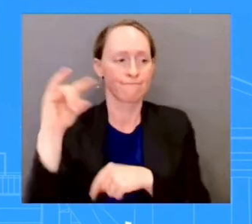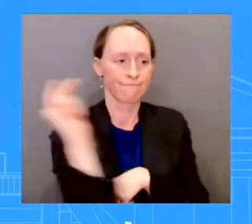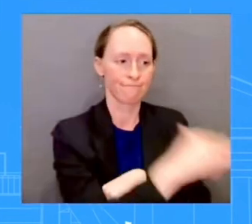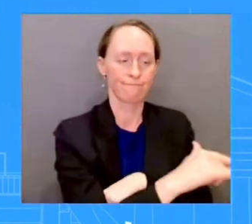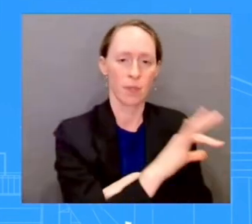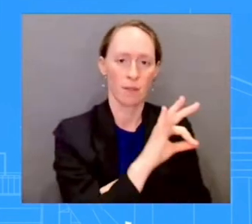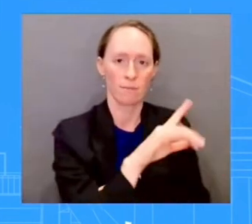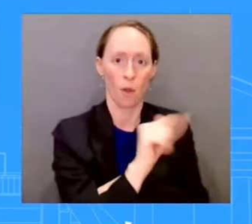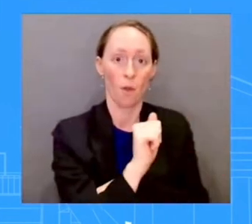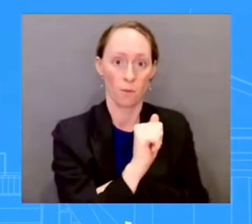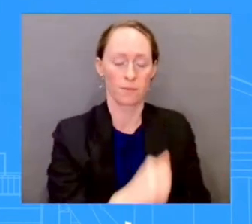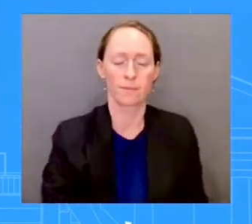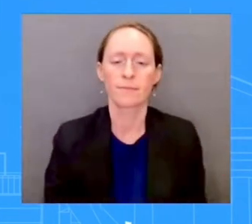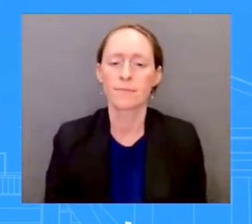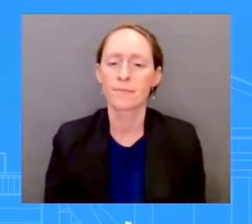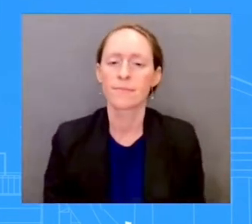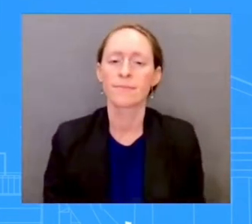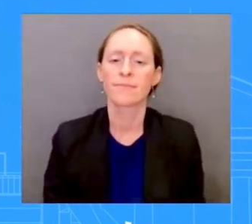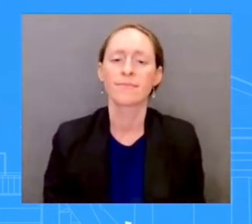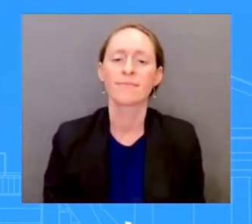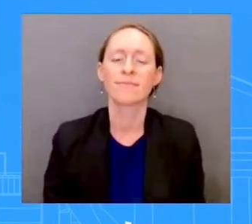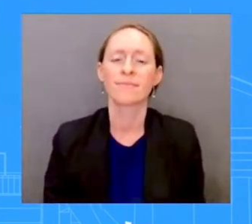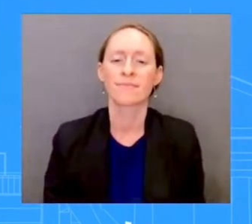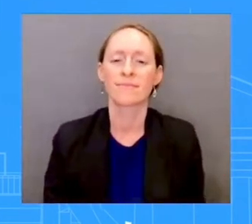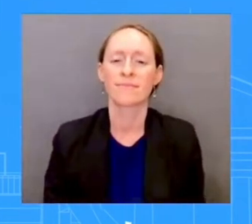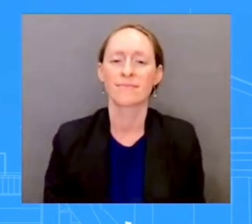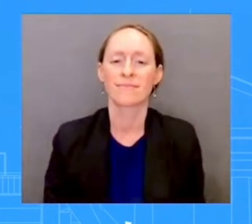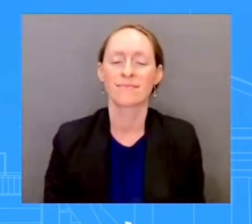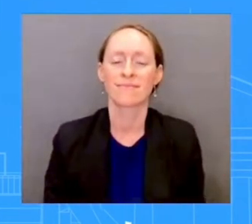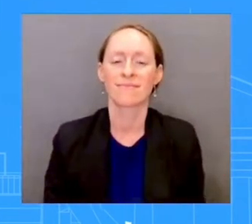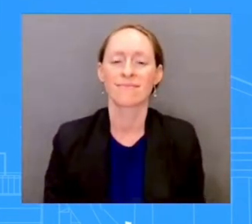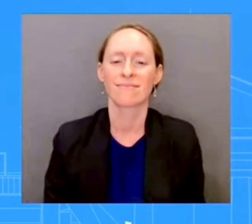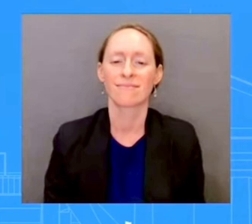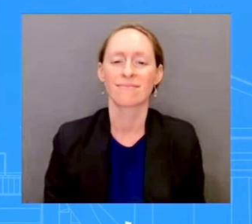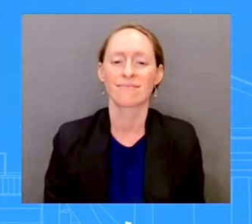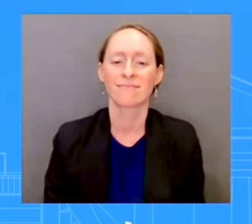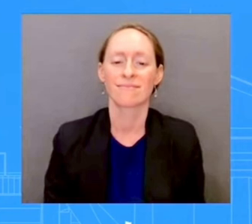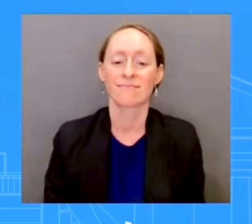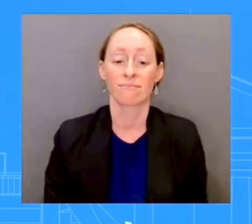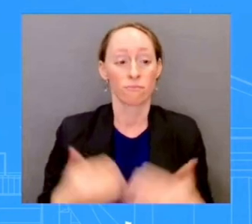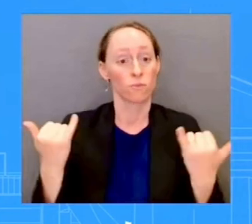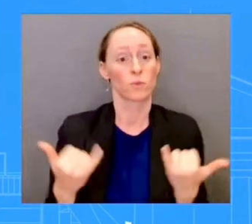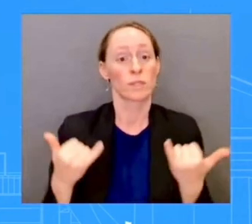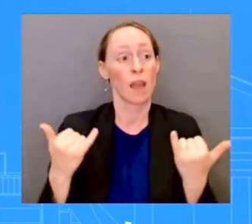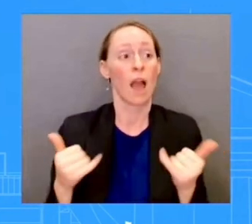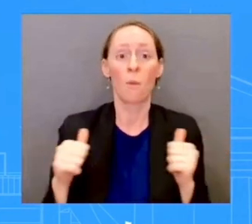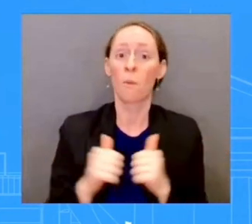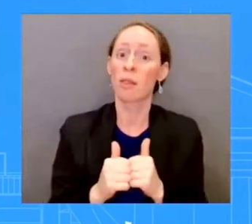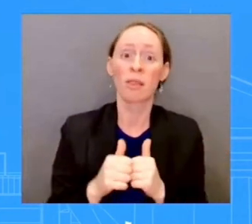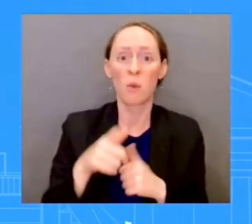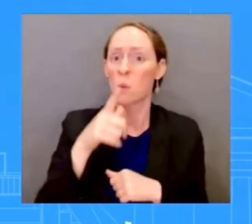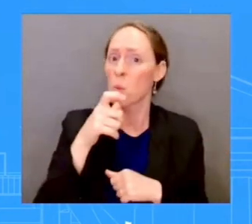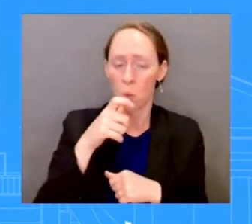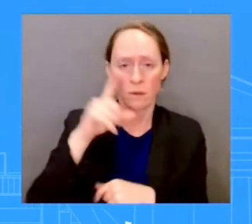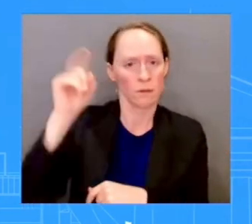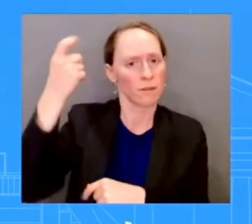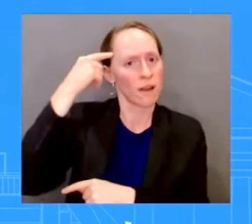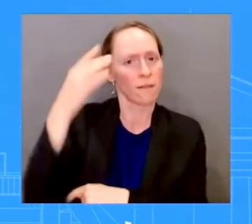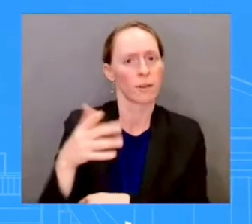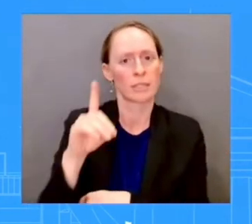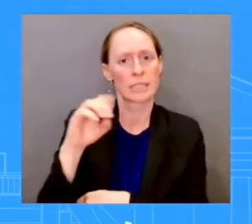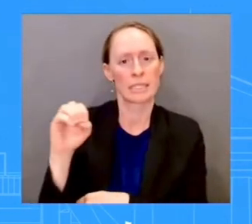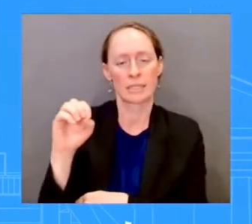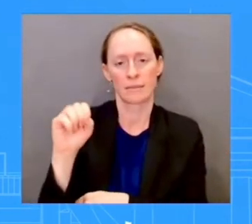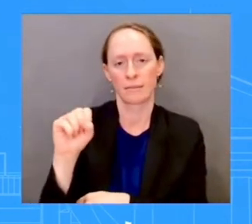And she is joining Governor DeSantis today conducting the initial damage assessments in the state. As the